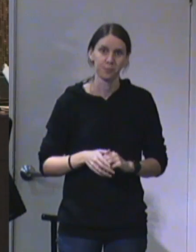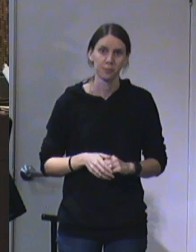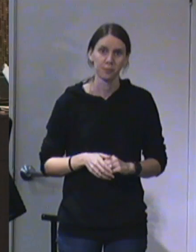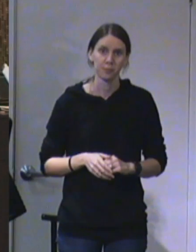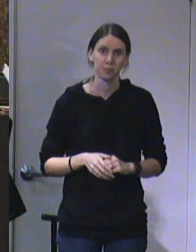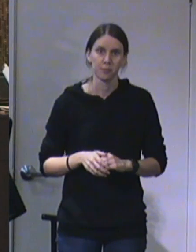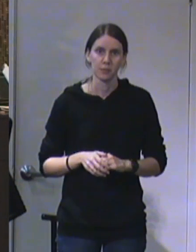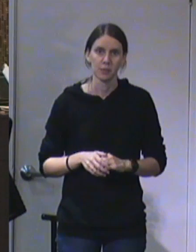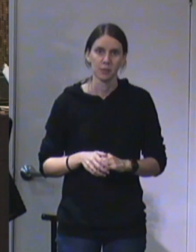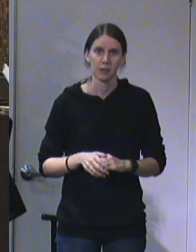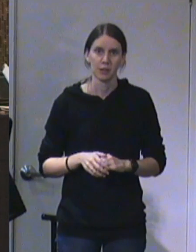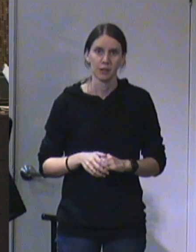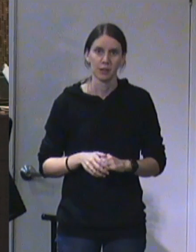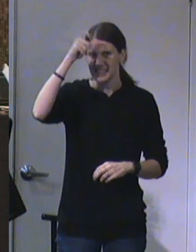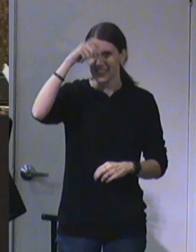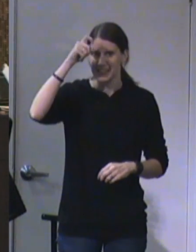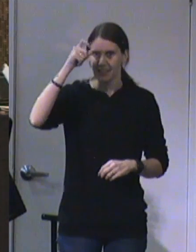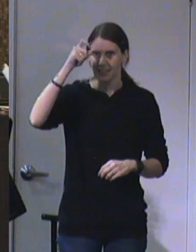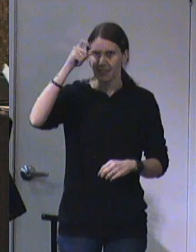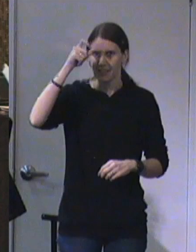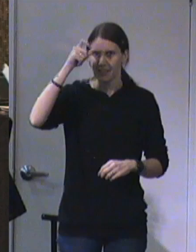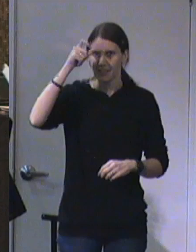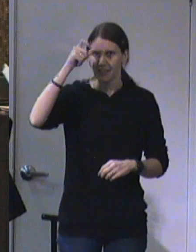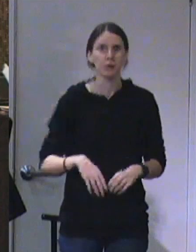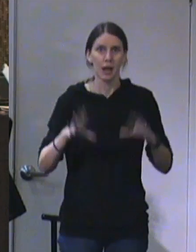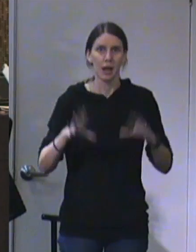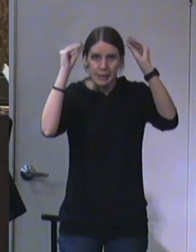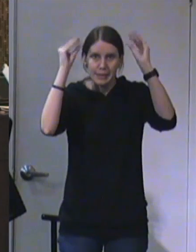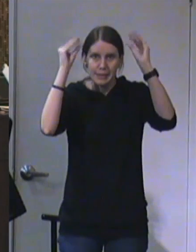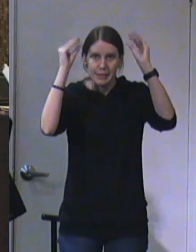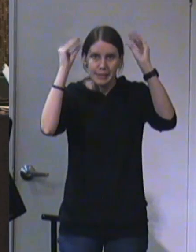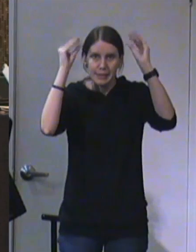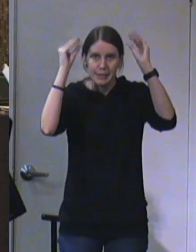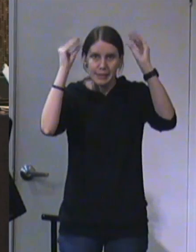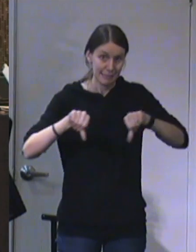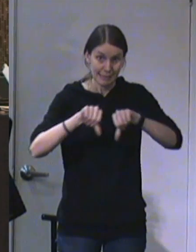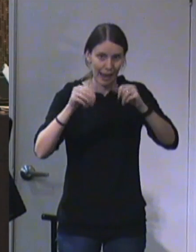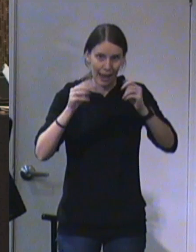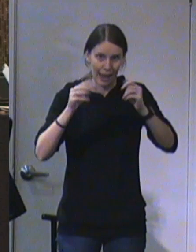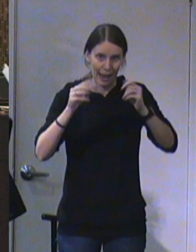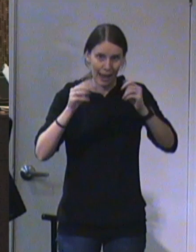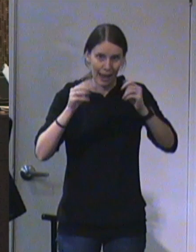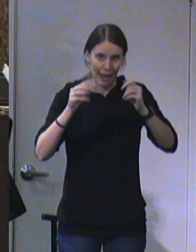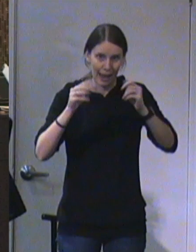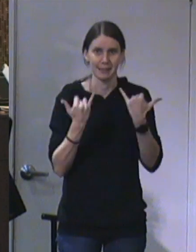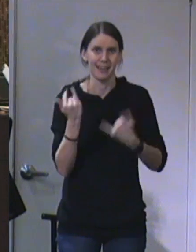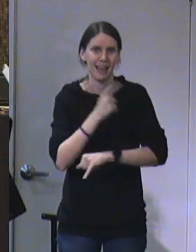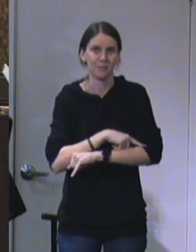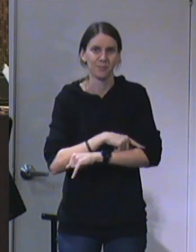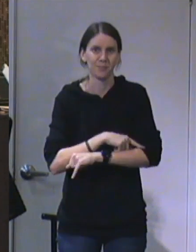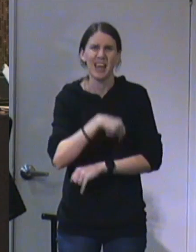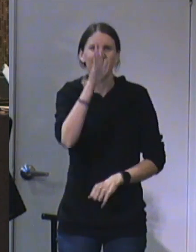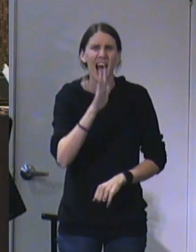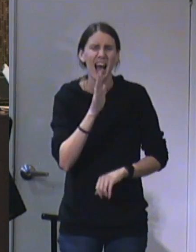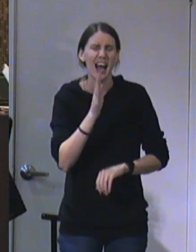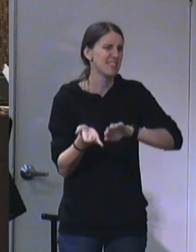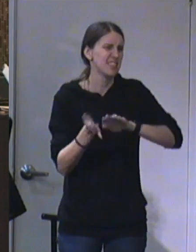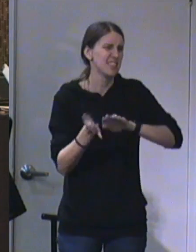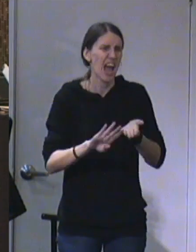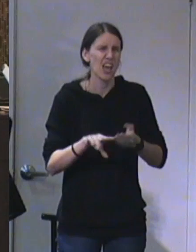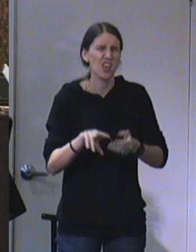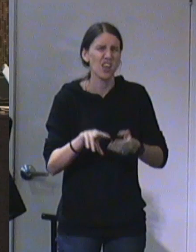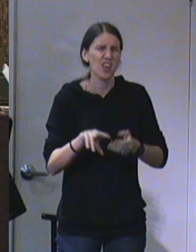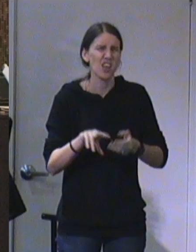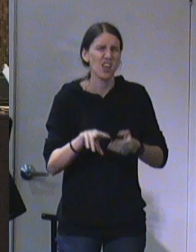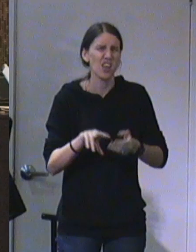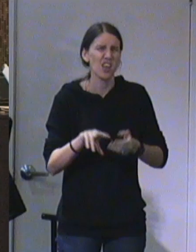Now, world educators, philosophers, and so-called scientists will say that God is dead. There